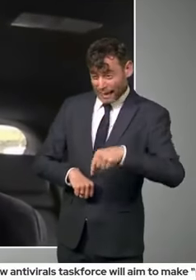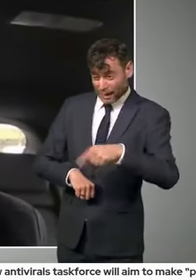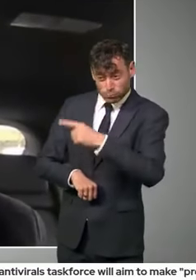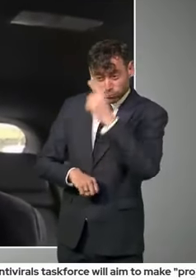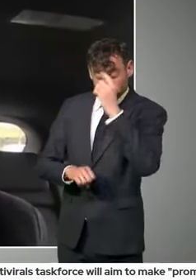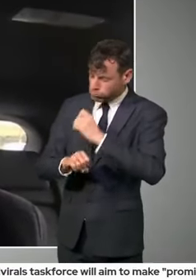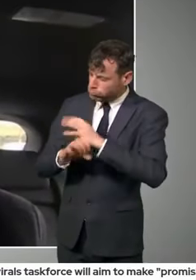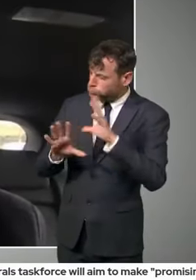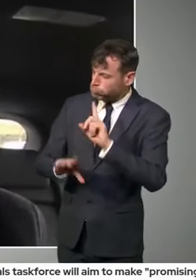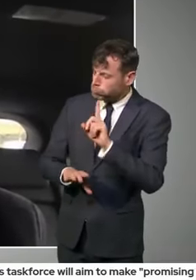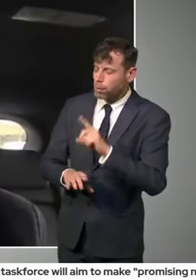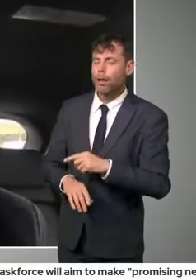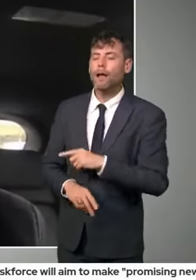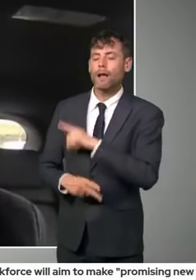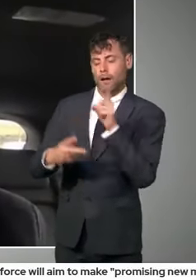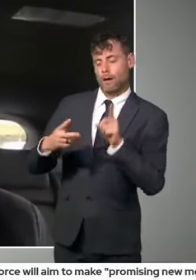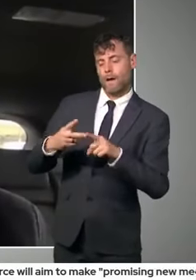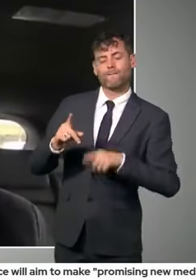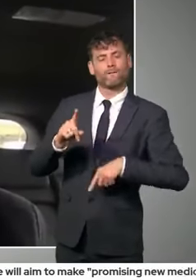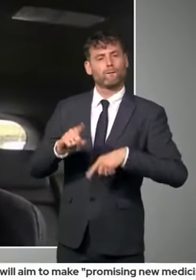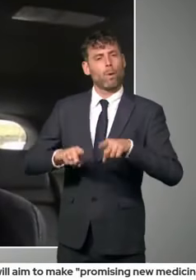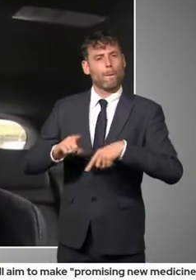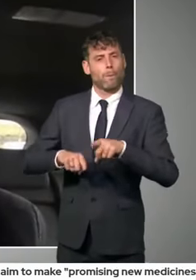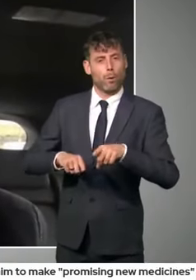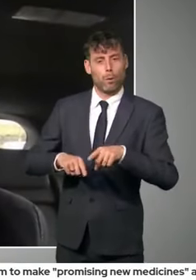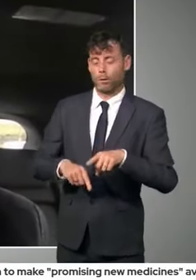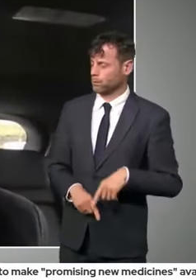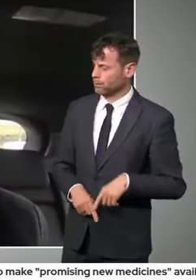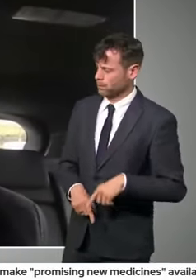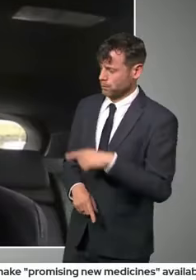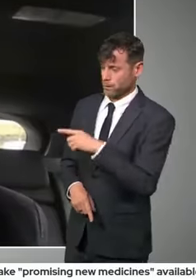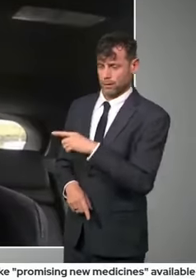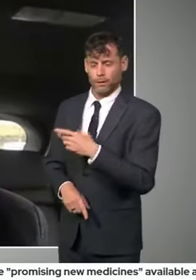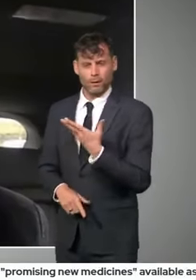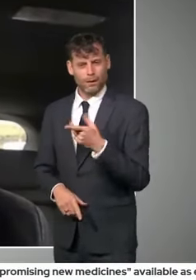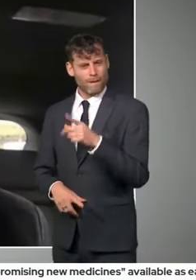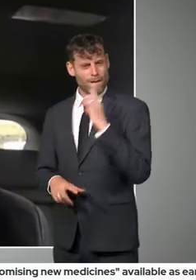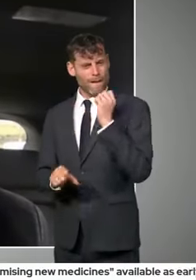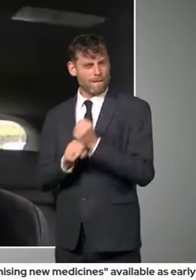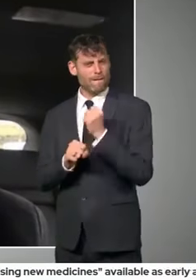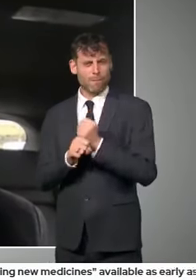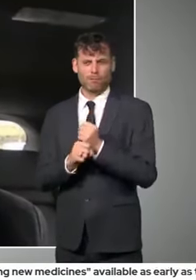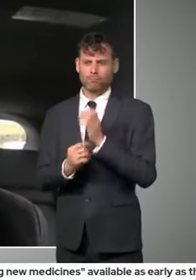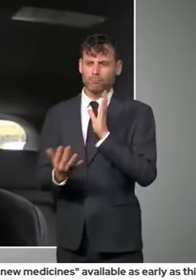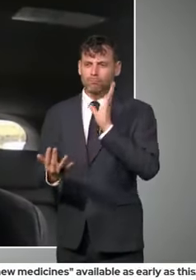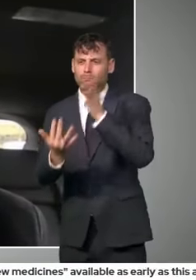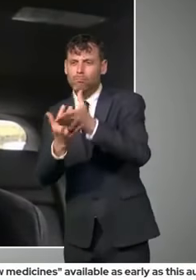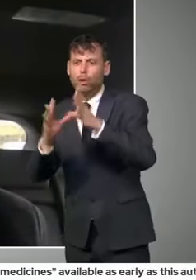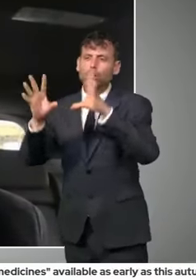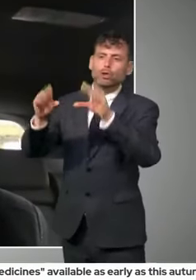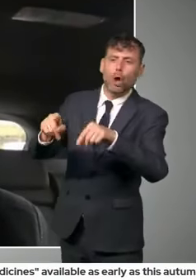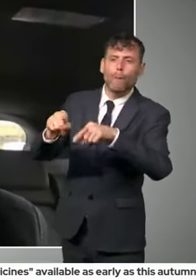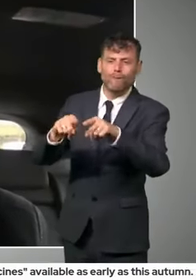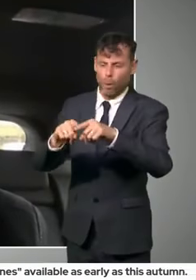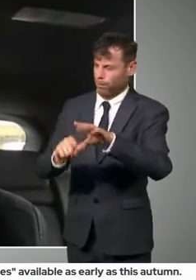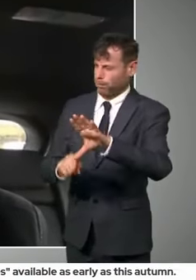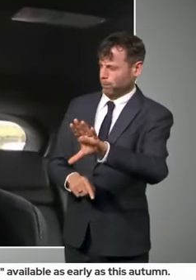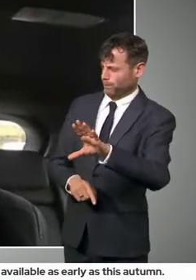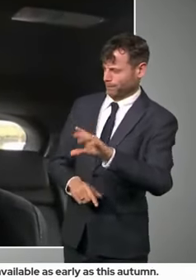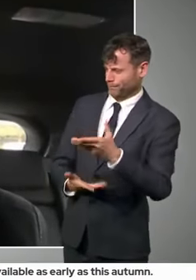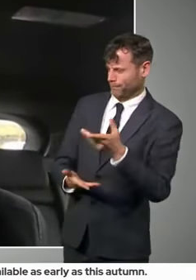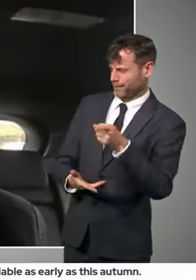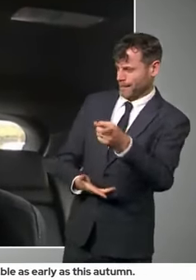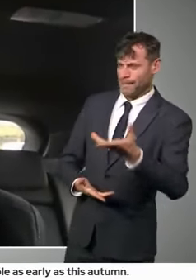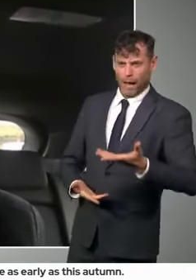regard this as a special case for government intervening in this sort of area? And what would you say to the billionaire owners of these clubs, who presumably, if they